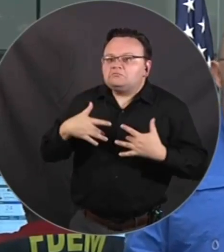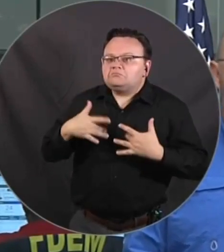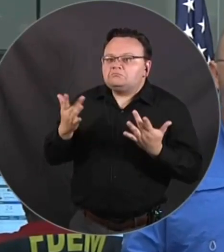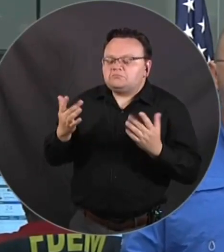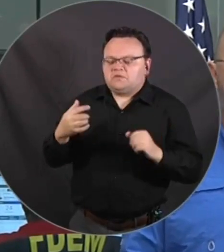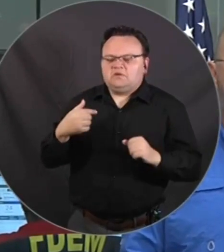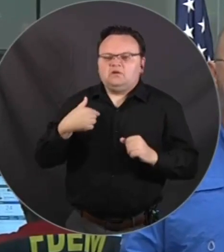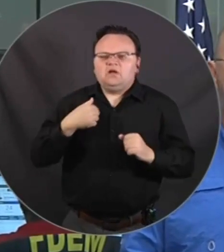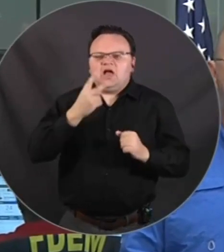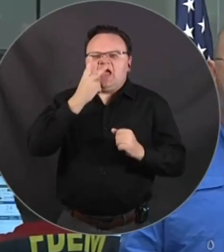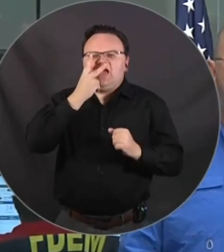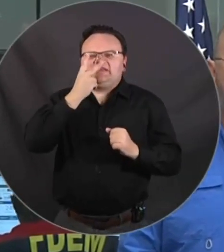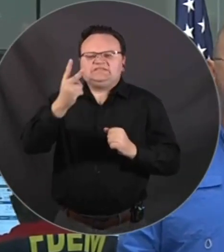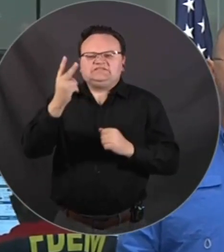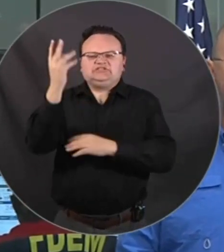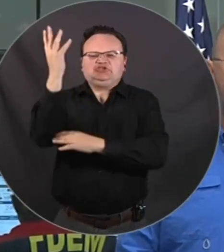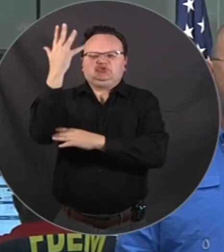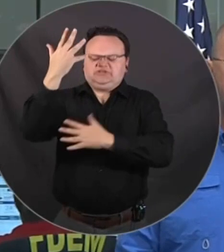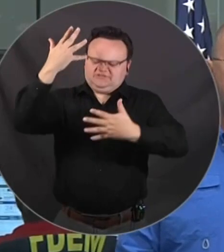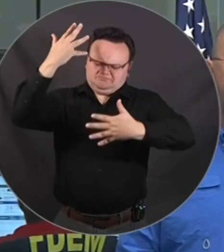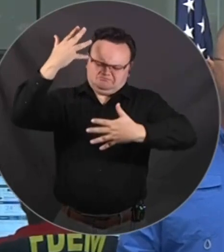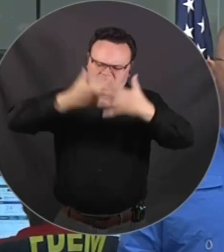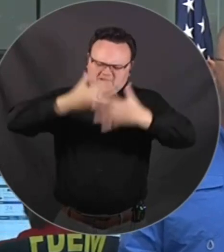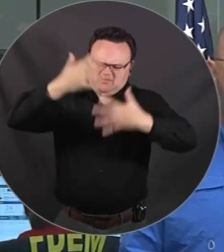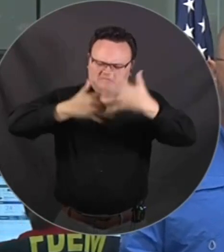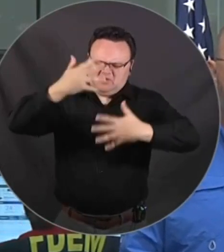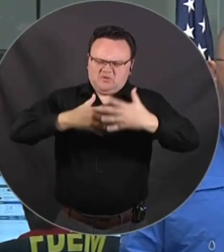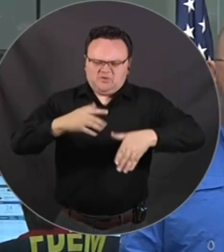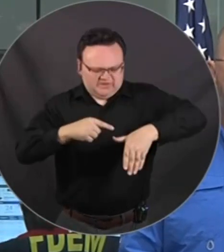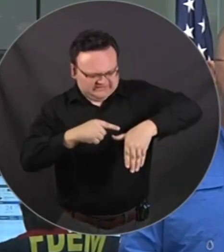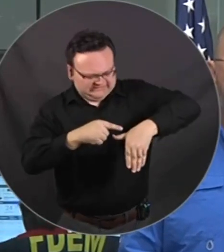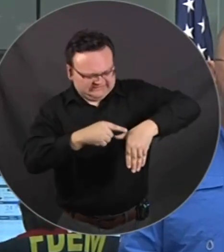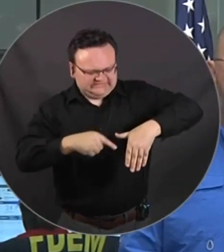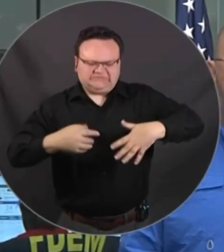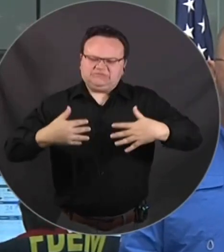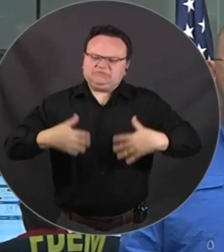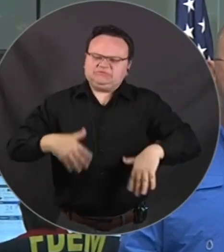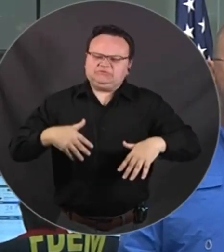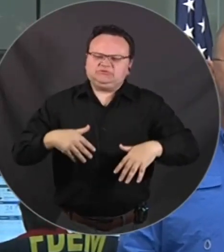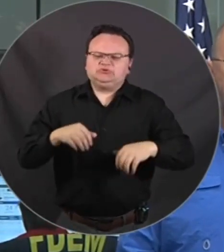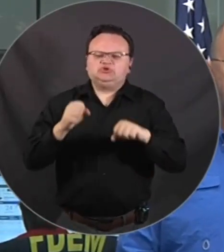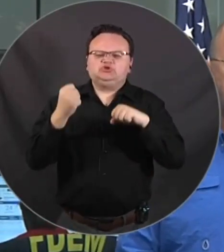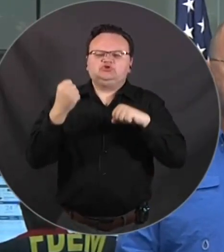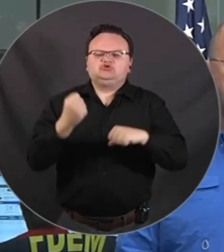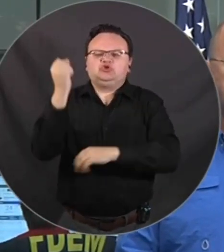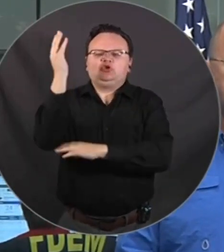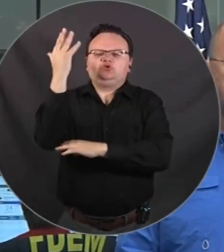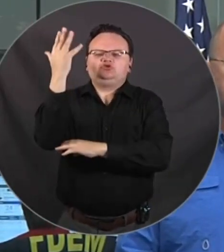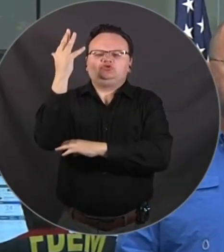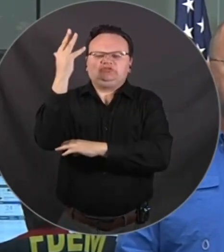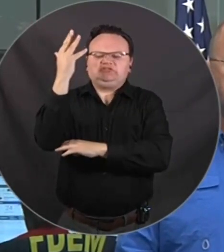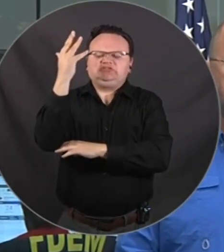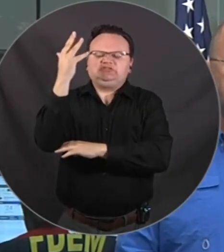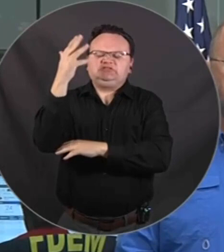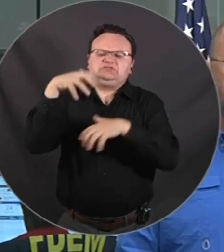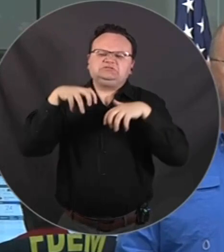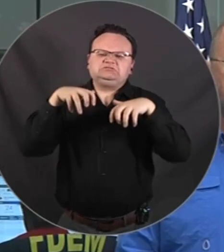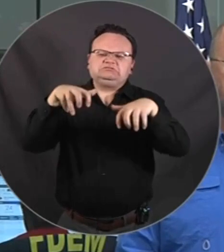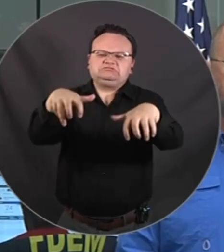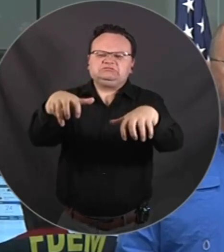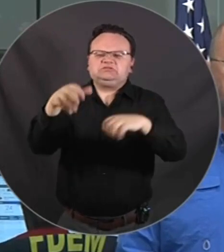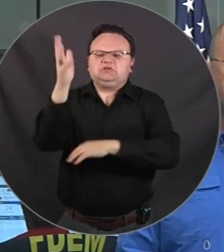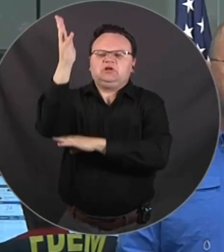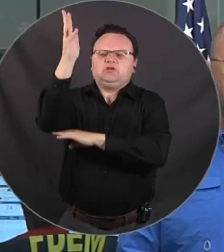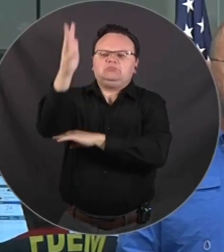of debris because you have a lot of trees in this part of the state and uh there were trees knocked down they would knock down